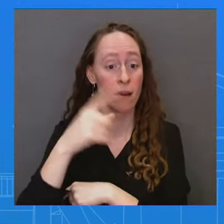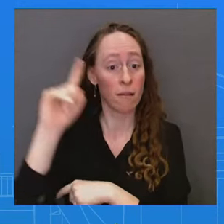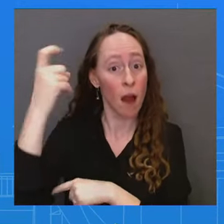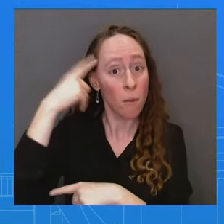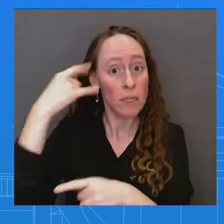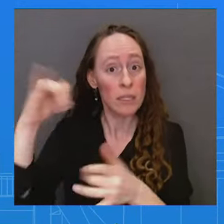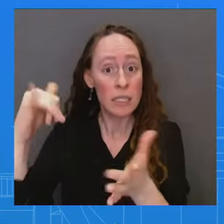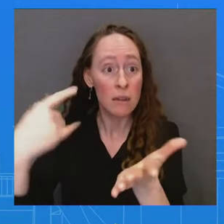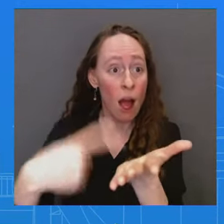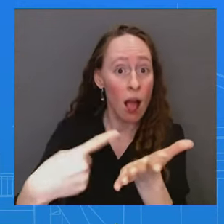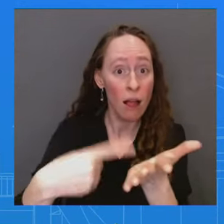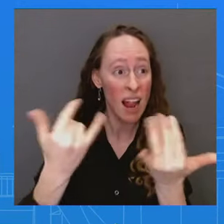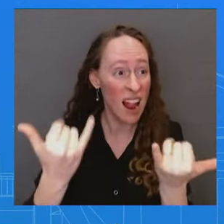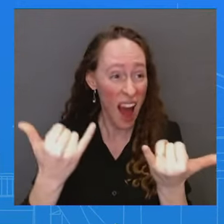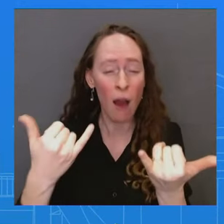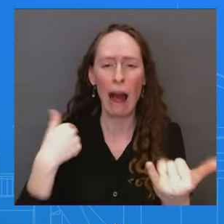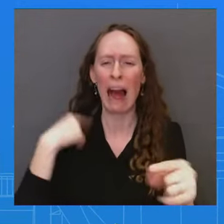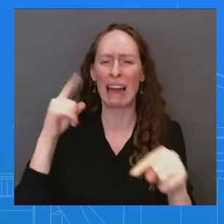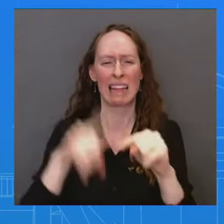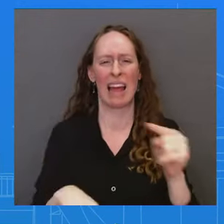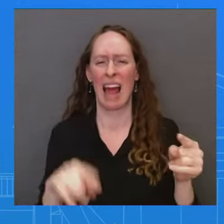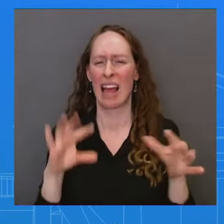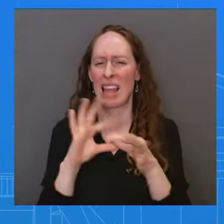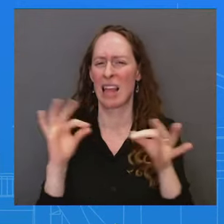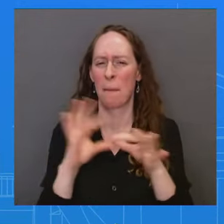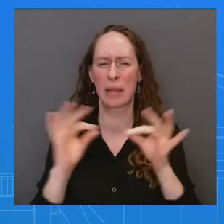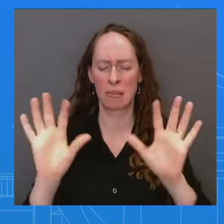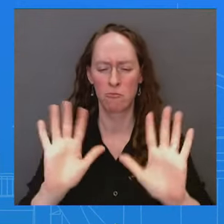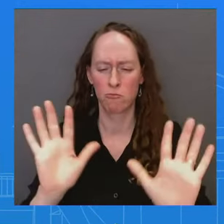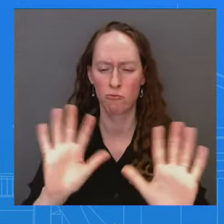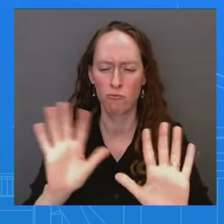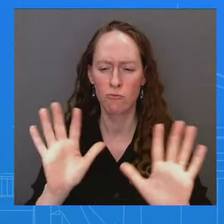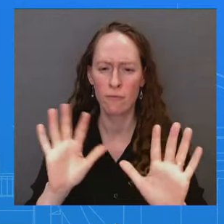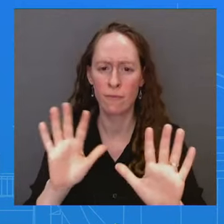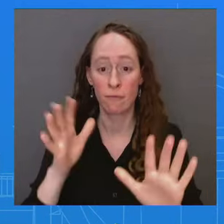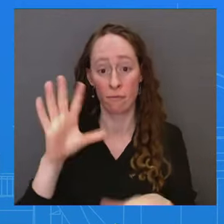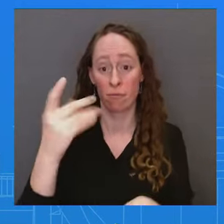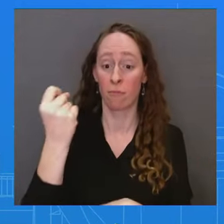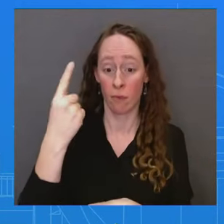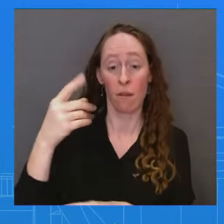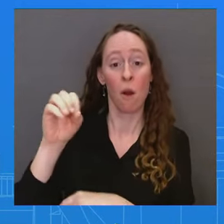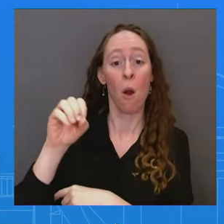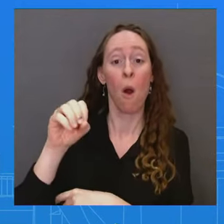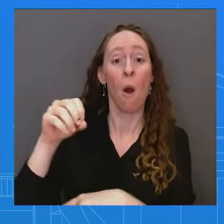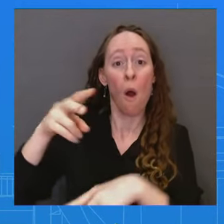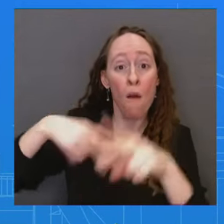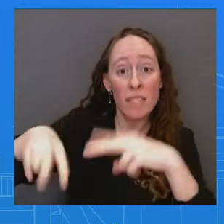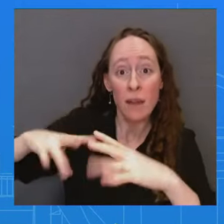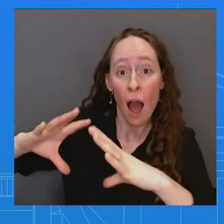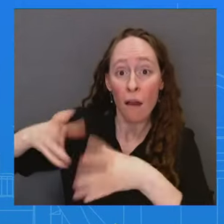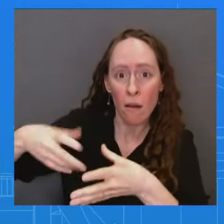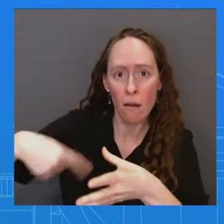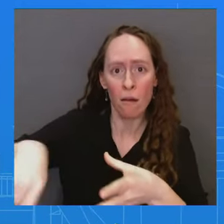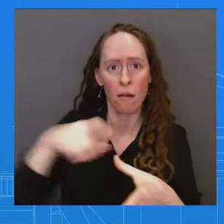speaking, we obviously take the oversight responsibilities of Congress very, very seriously. We do the best we can